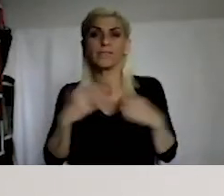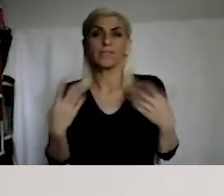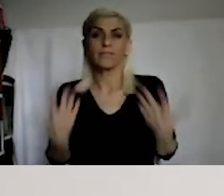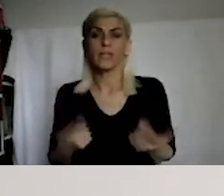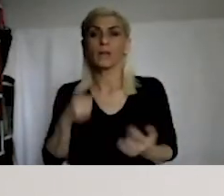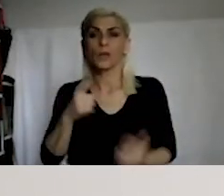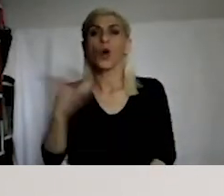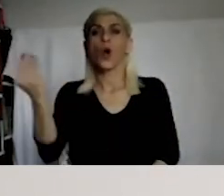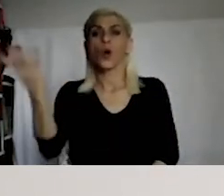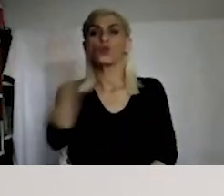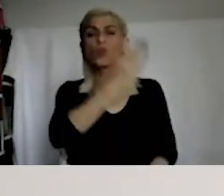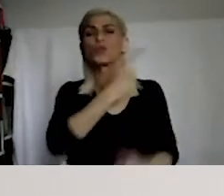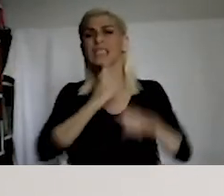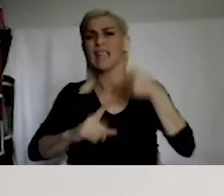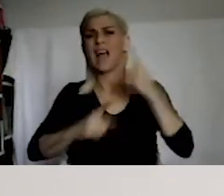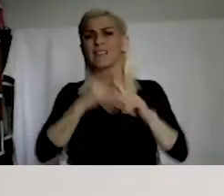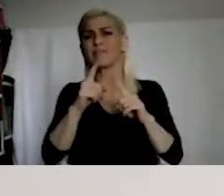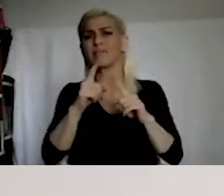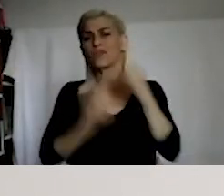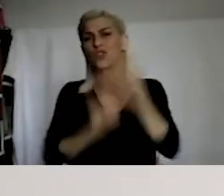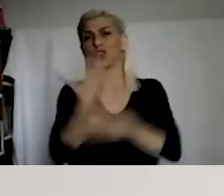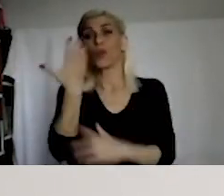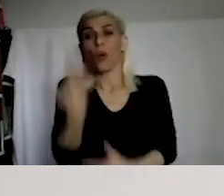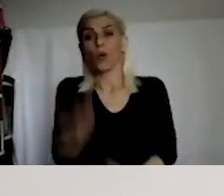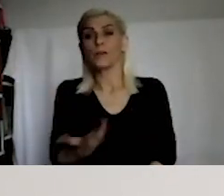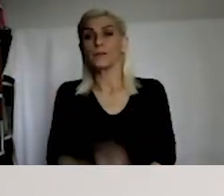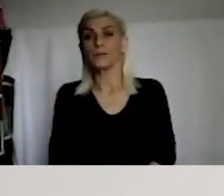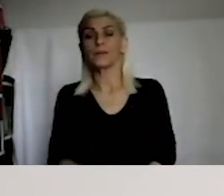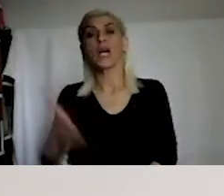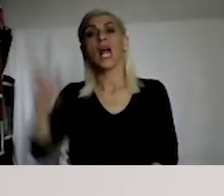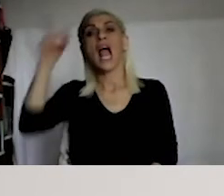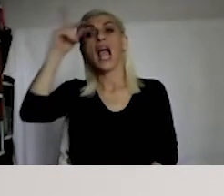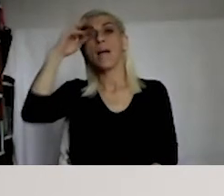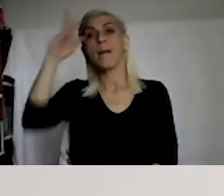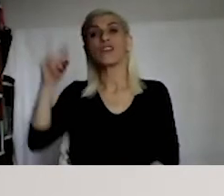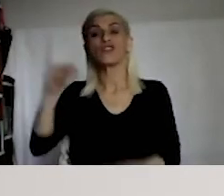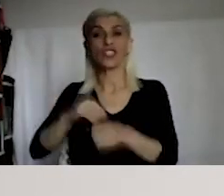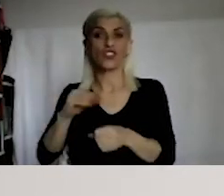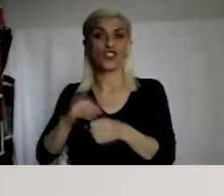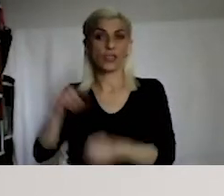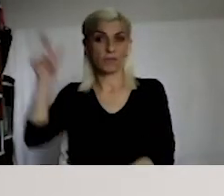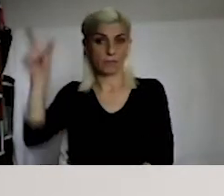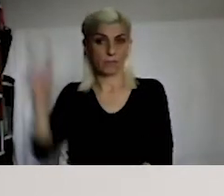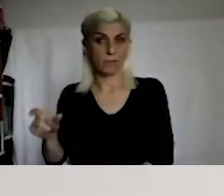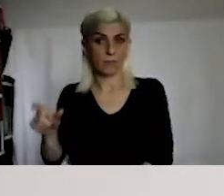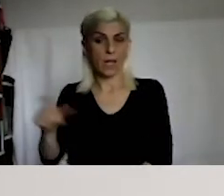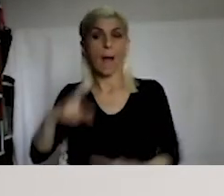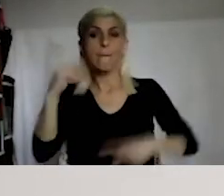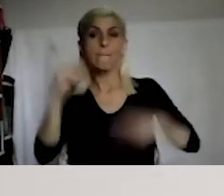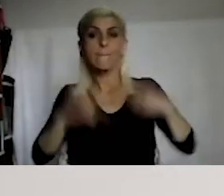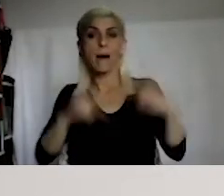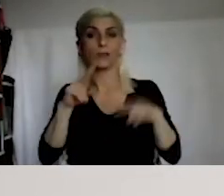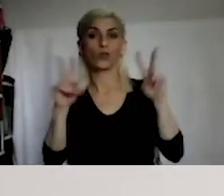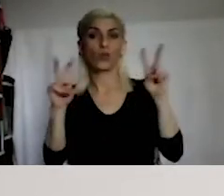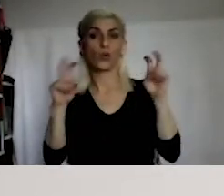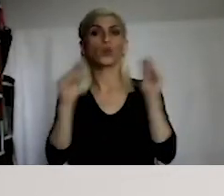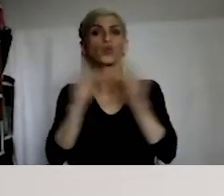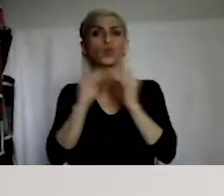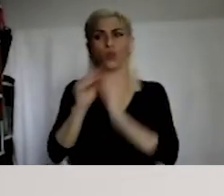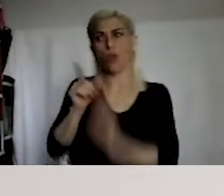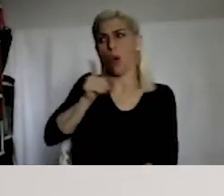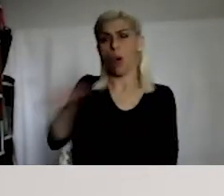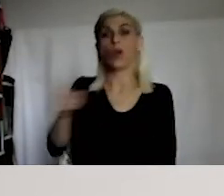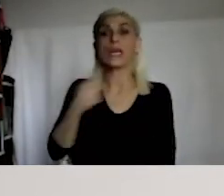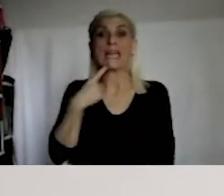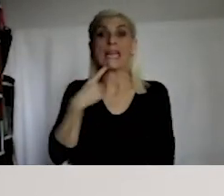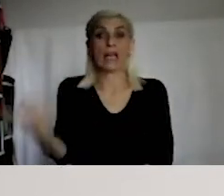frequently use such discourse against foreigners. They blame the foreigners. For example,